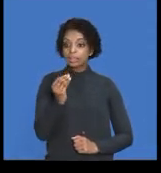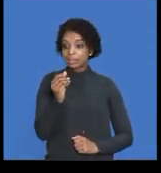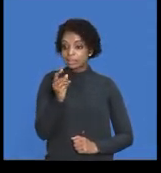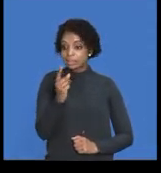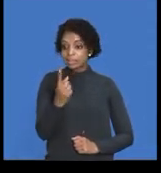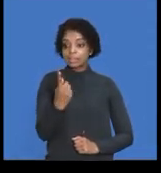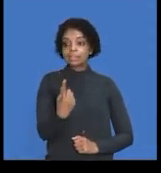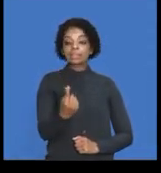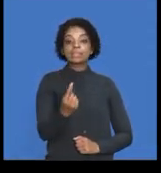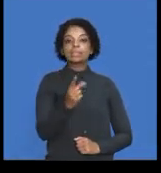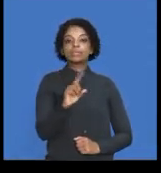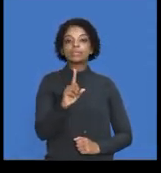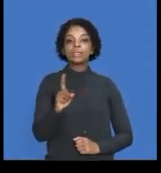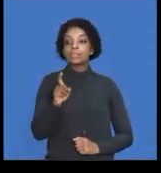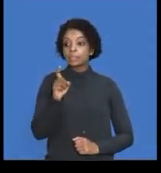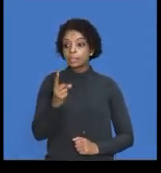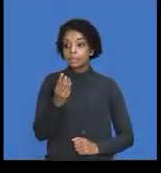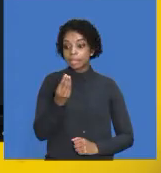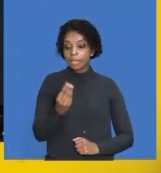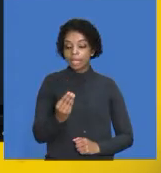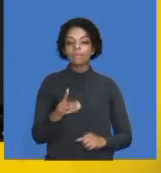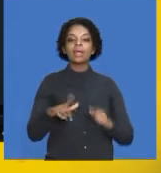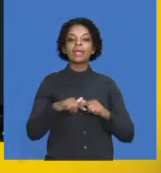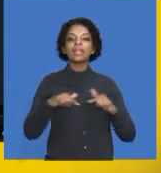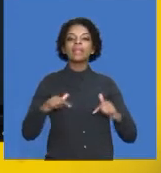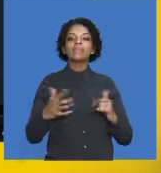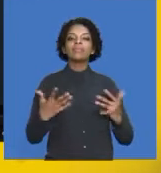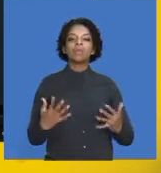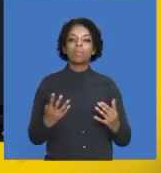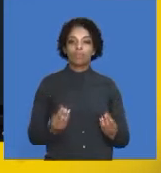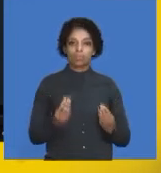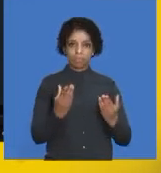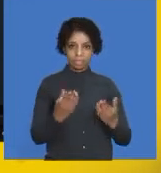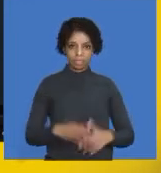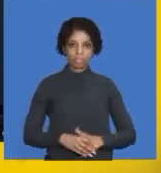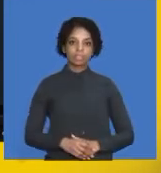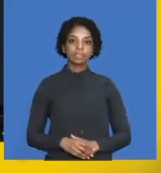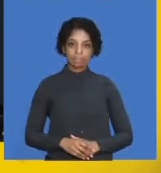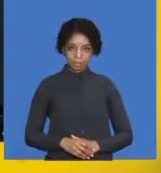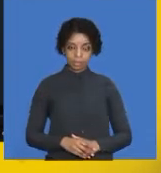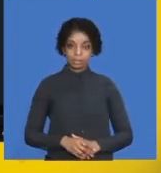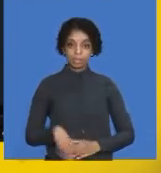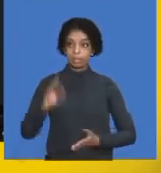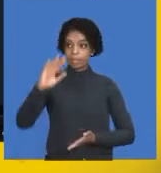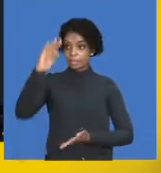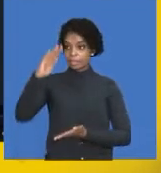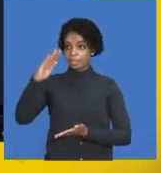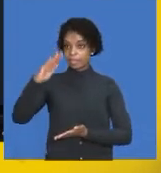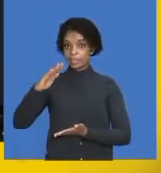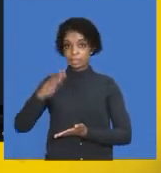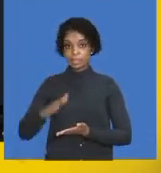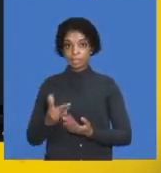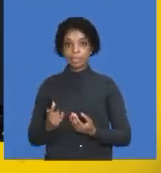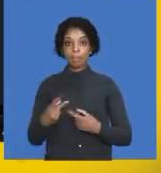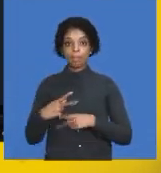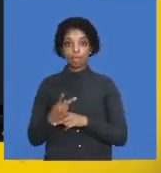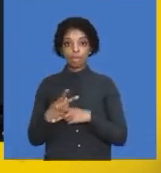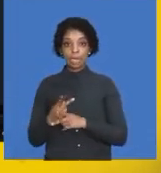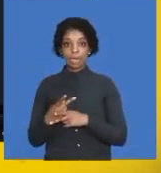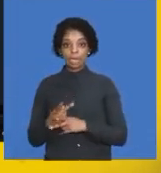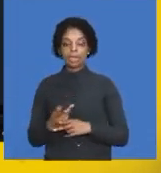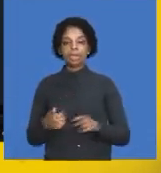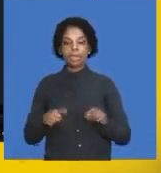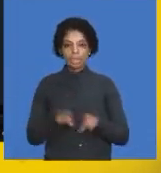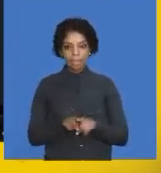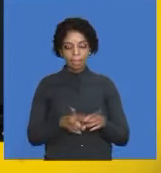with the levels of production. As your production increases, your variable costs would increase, right? For